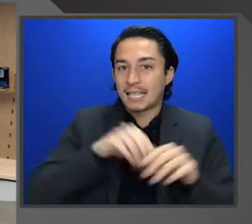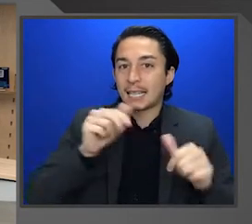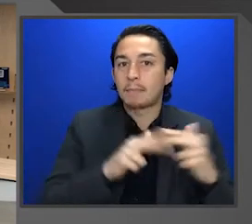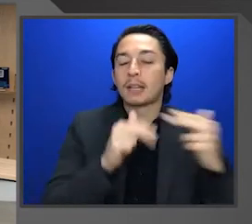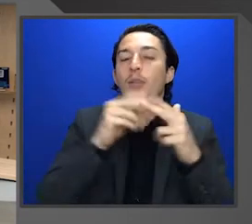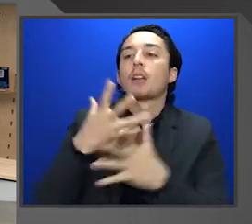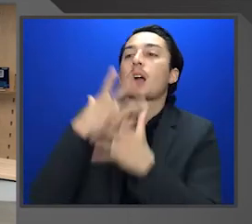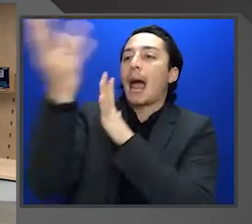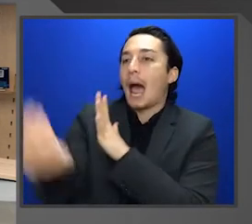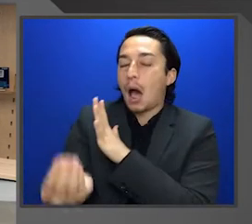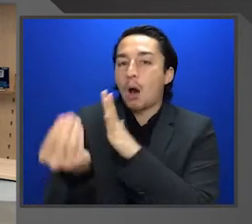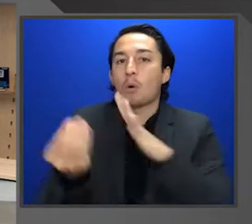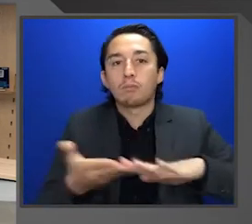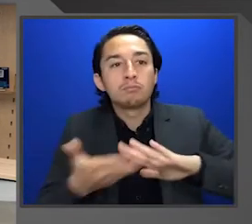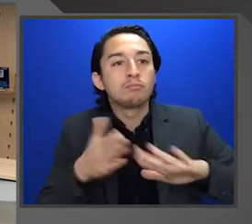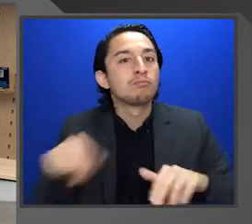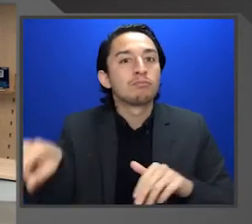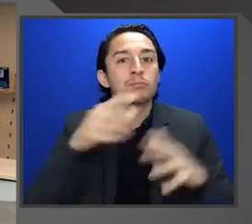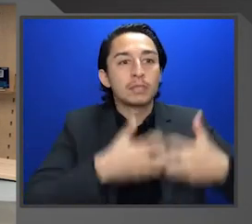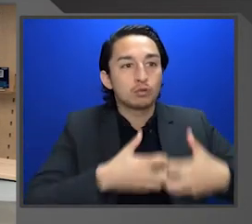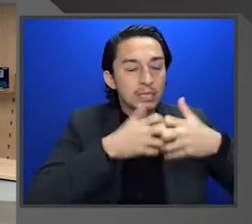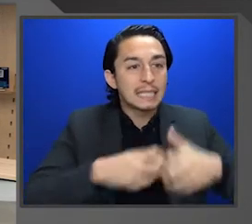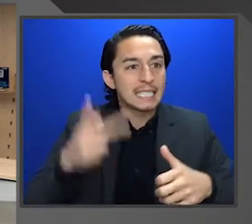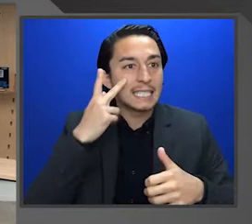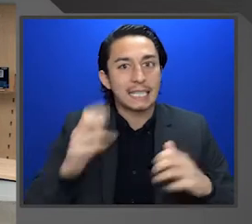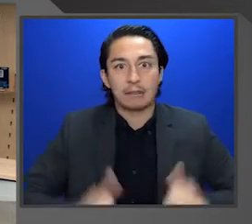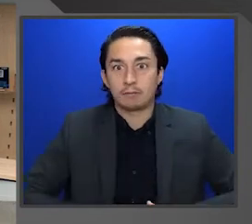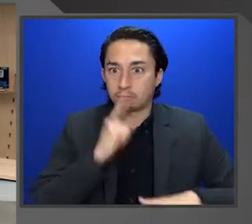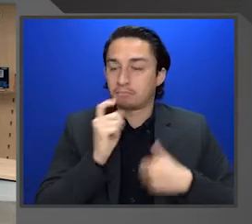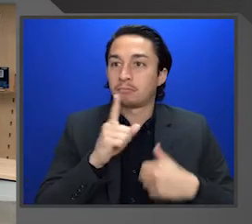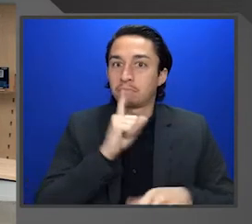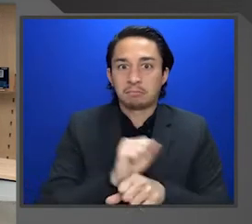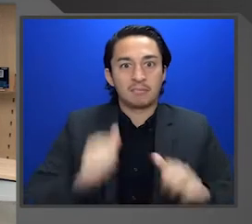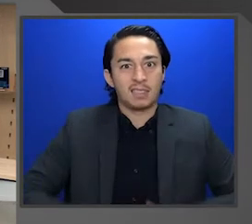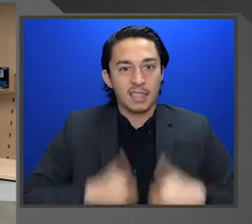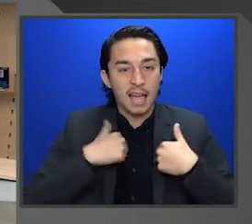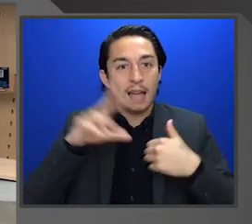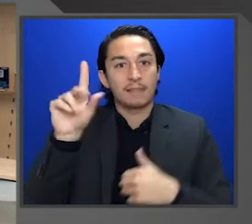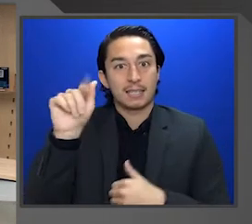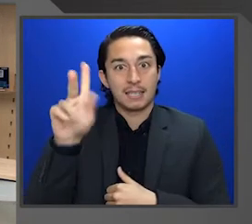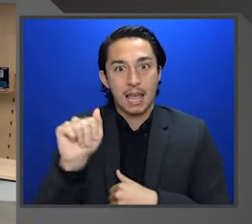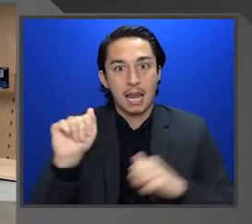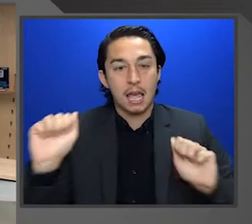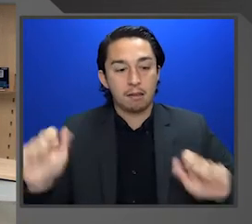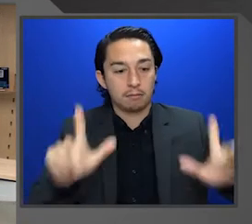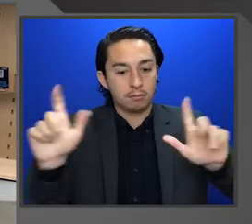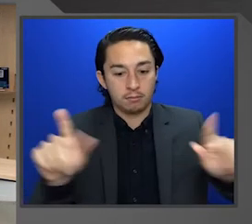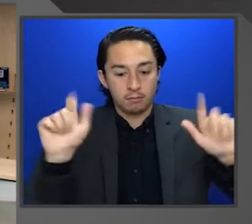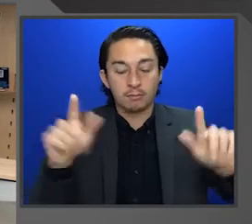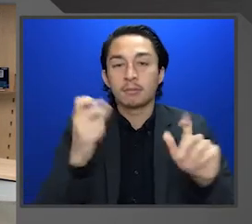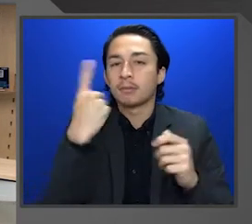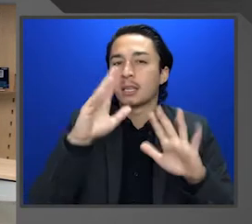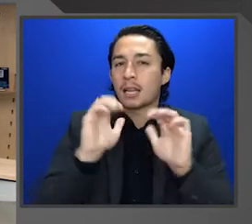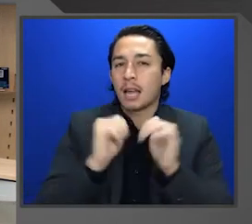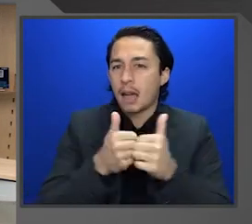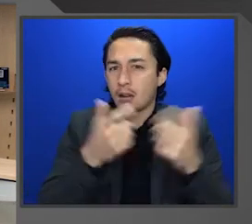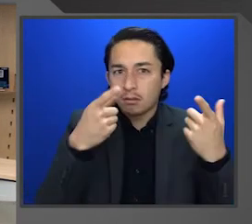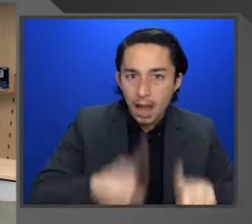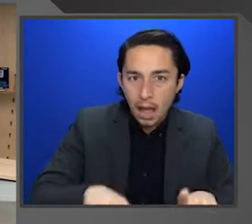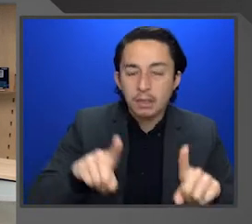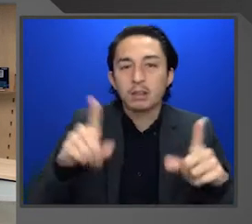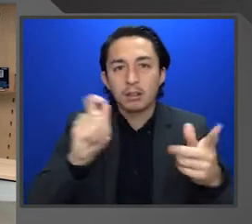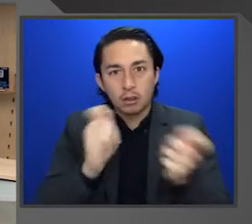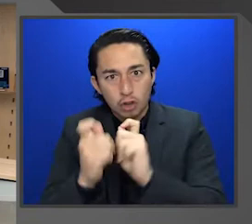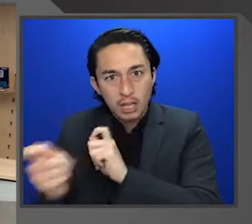building when they're out operating on machinery to be able to see live data coming through and understand what needs to happen, how it needs to be